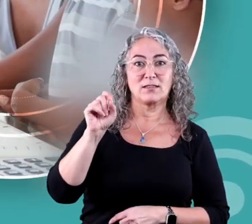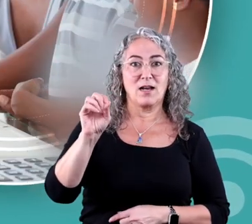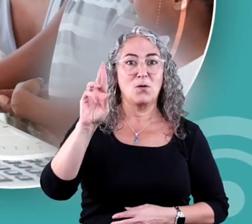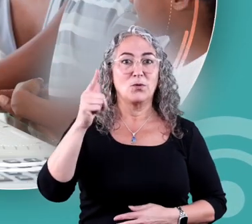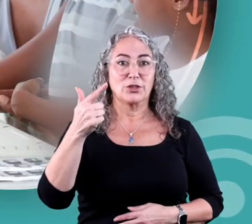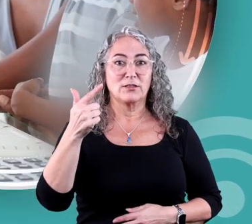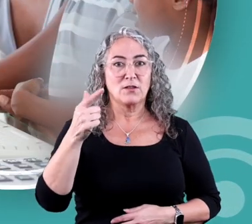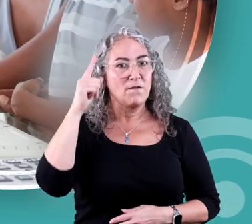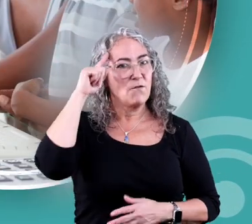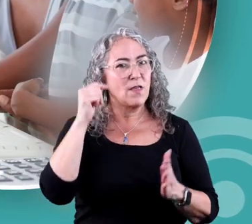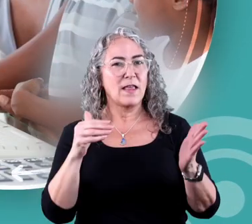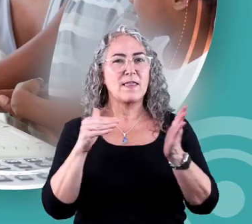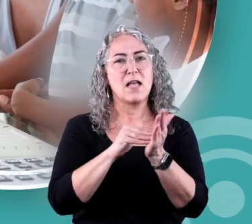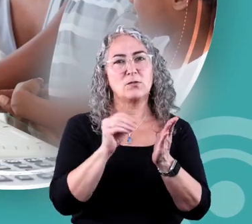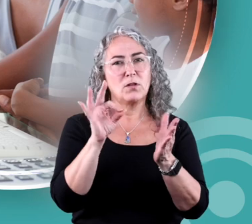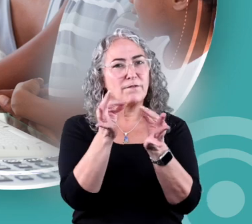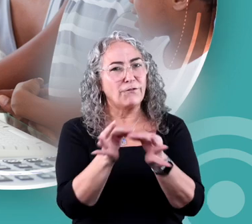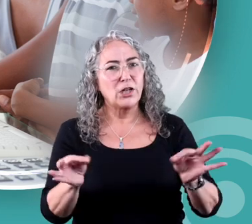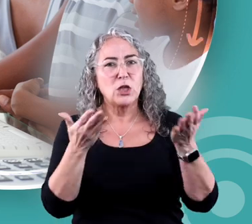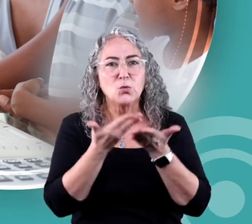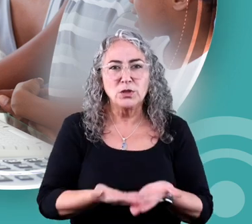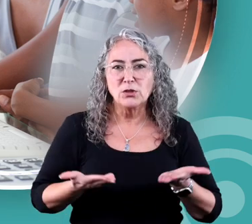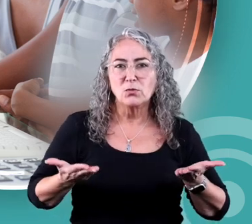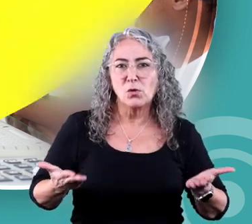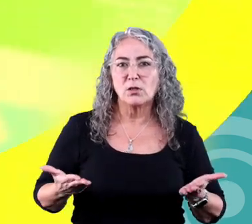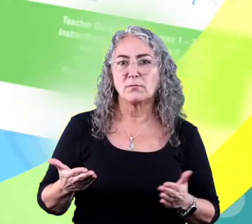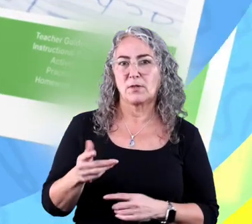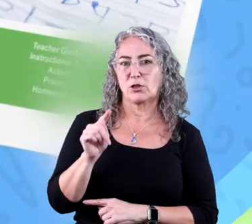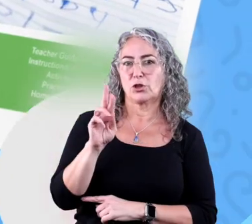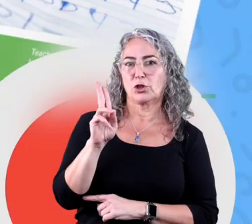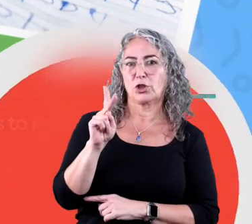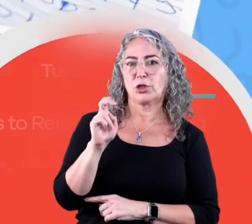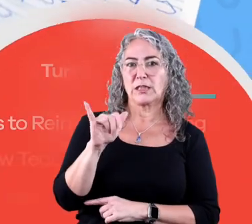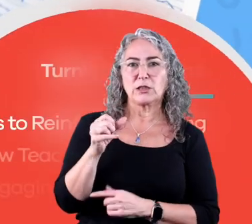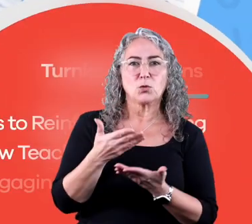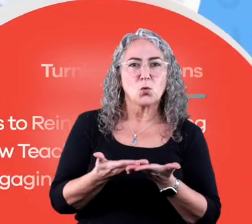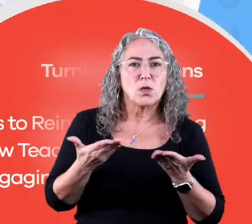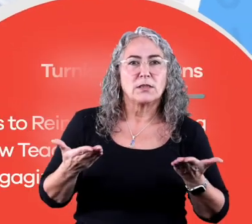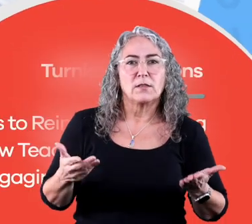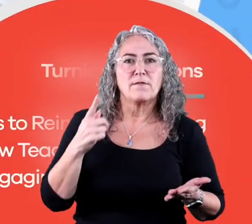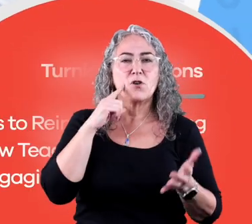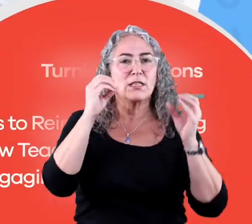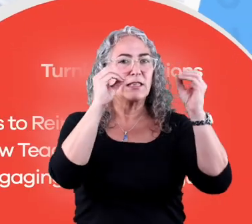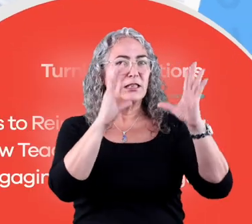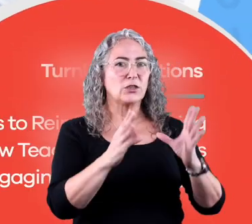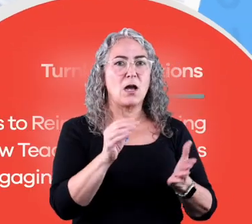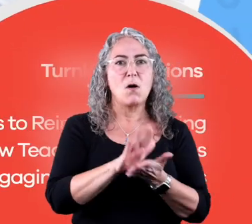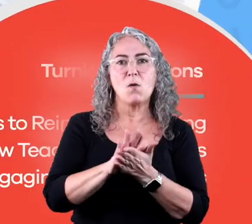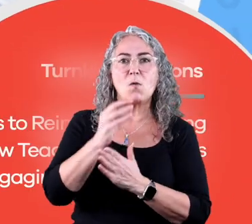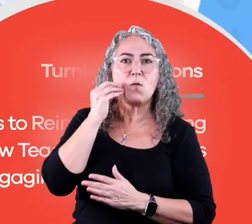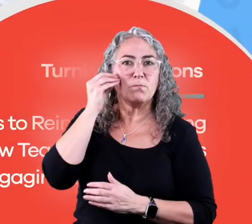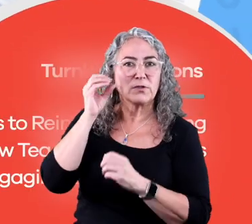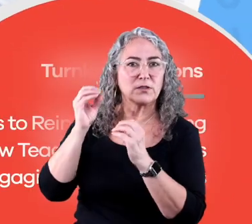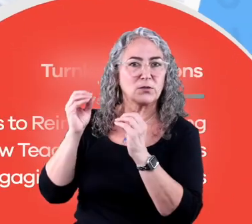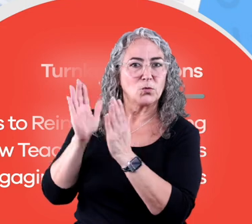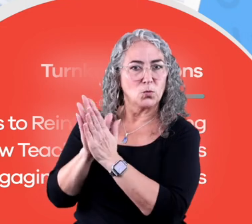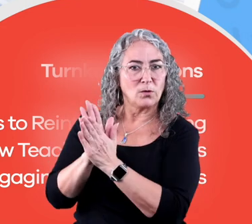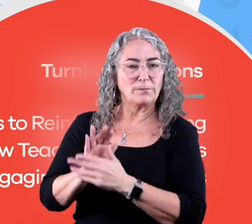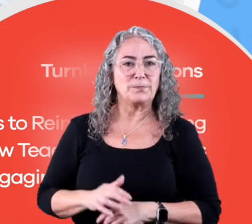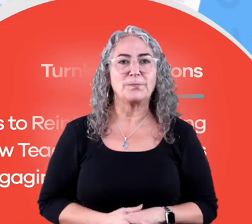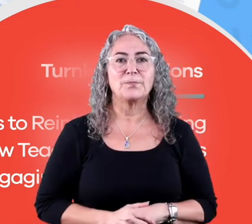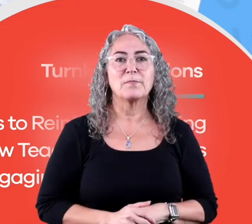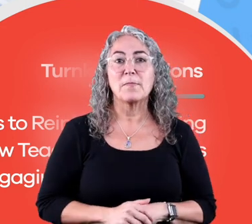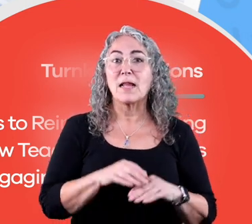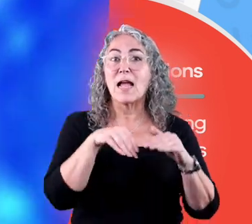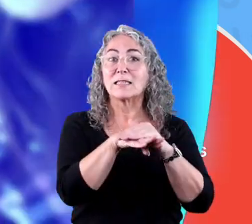.org for thousands of free resources and turnkey solutions for teachers and homeschoolers.